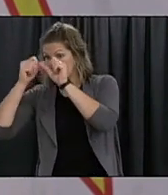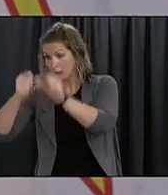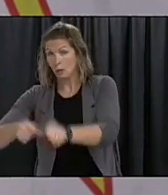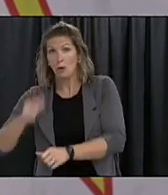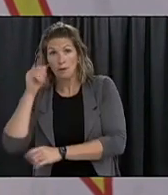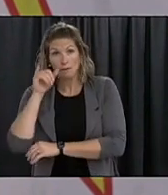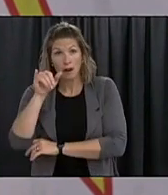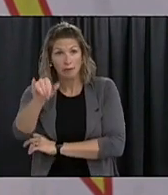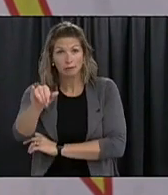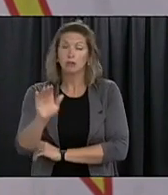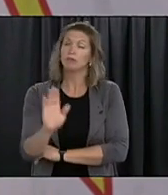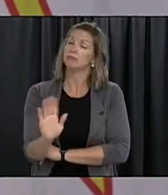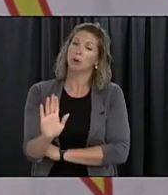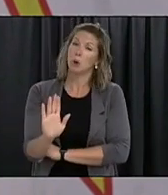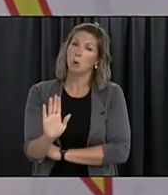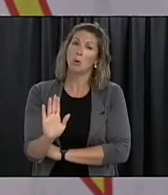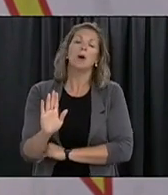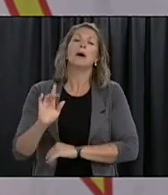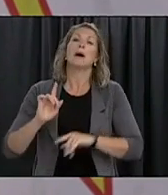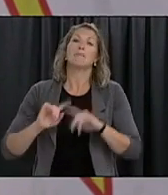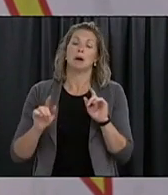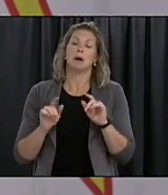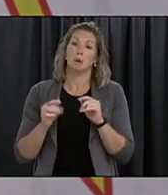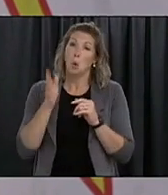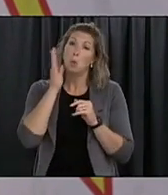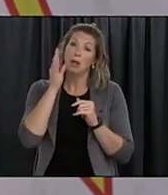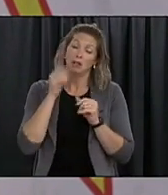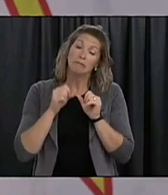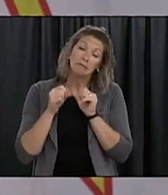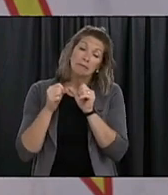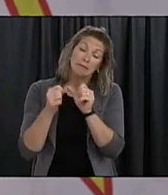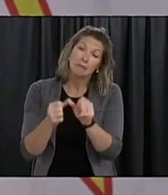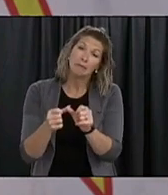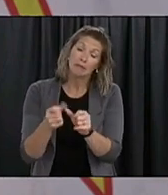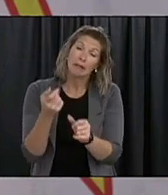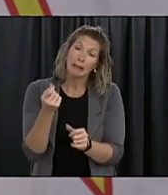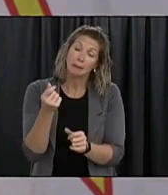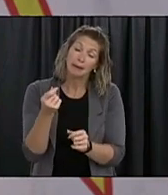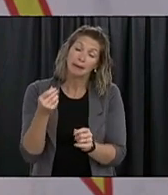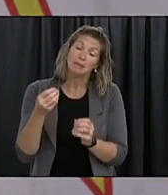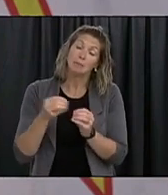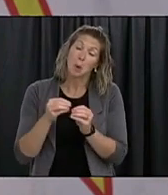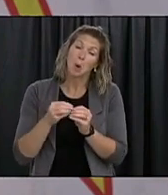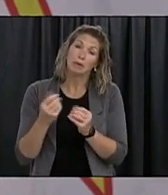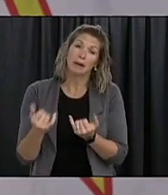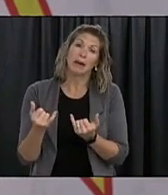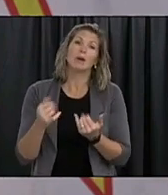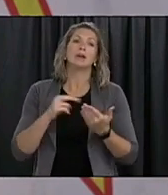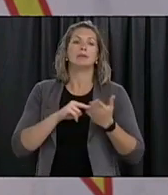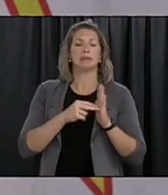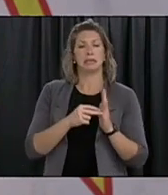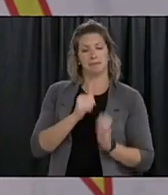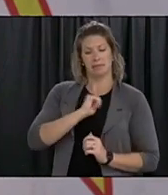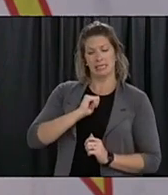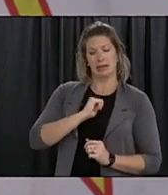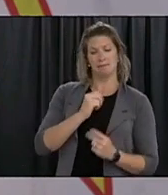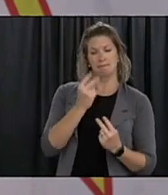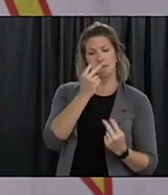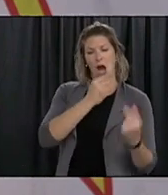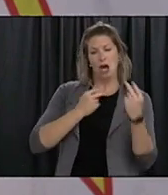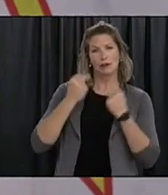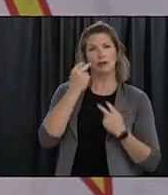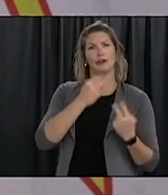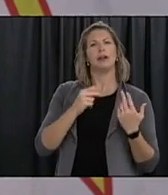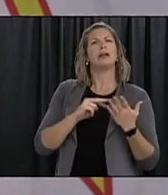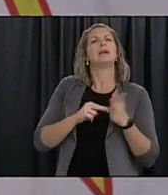are not easy, but I think we're adapting and getting used to them. So that's what self-monitoring means, is